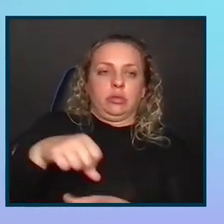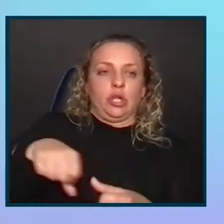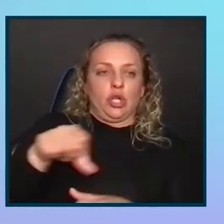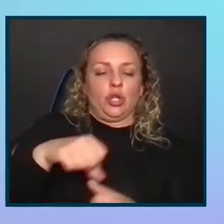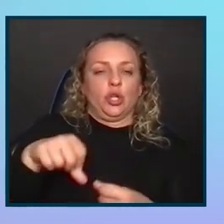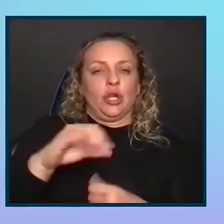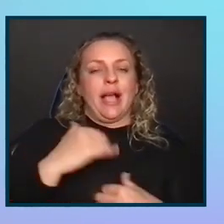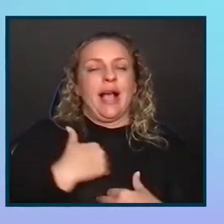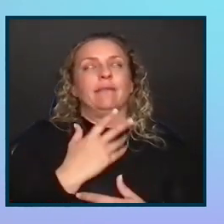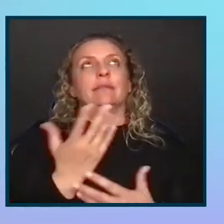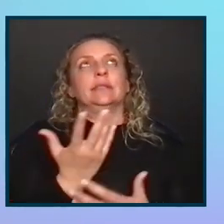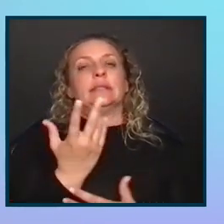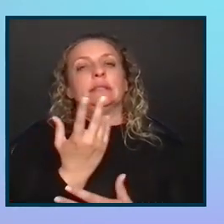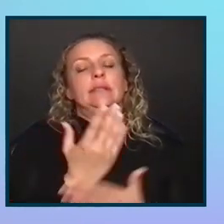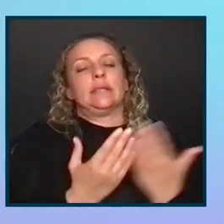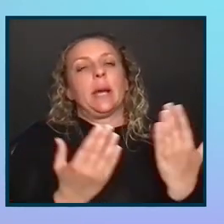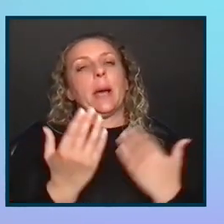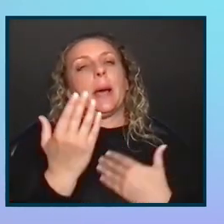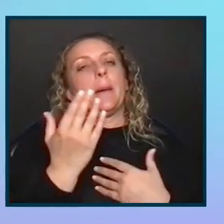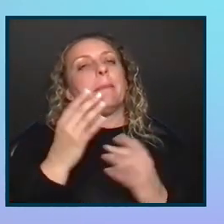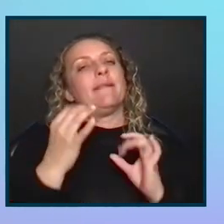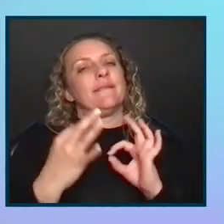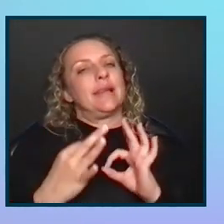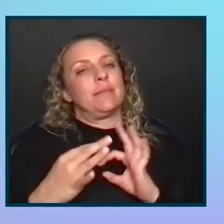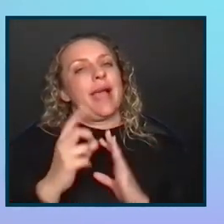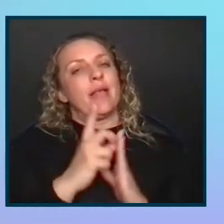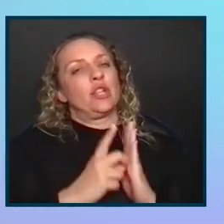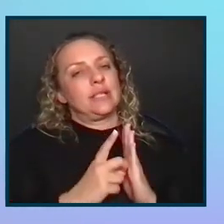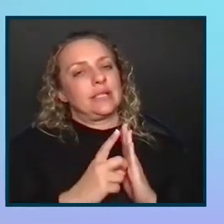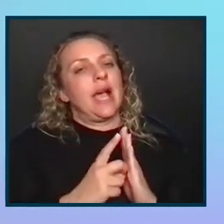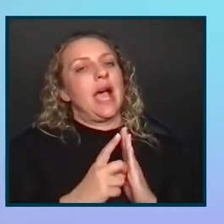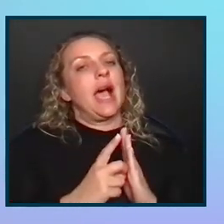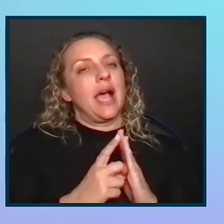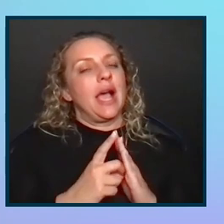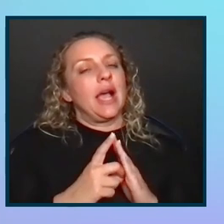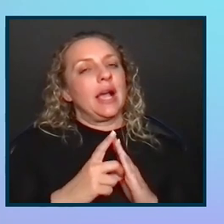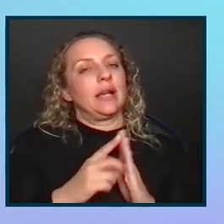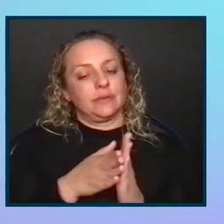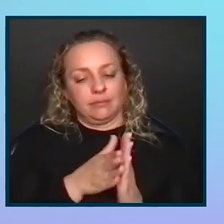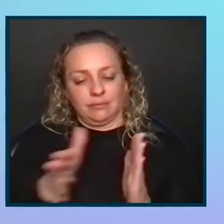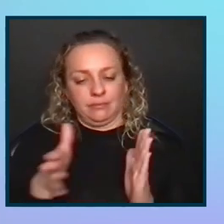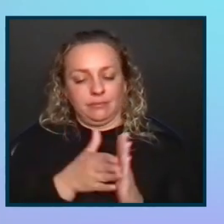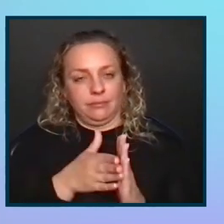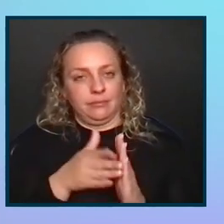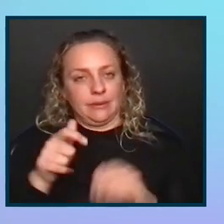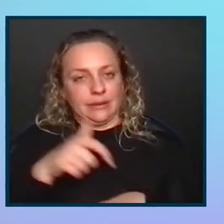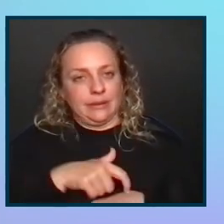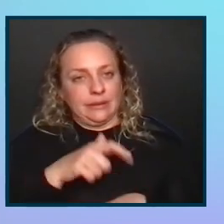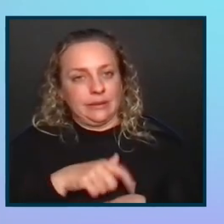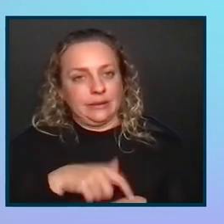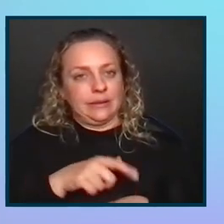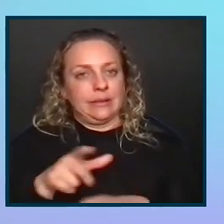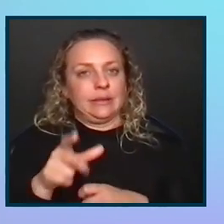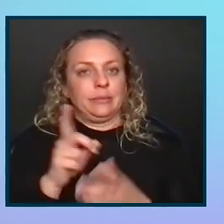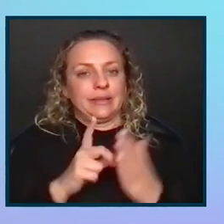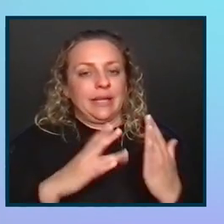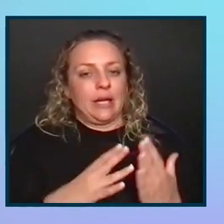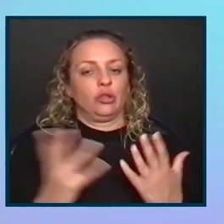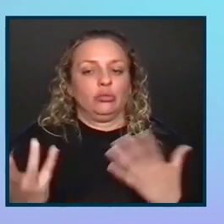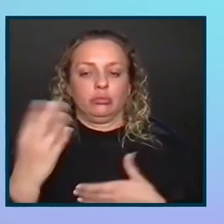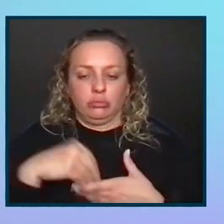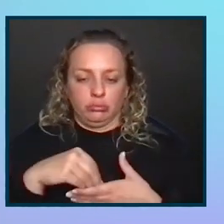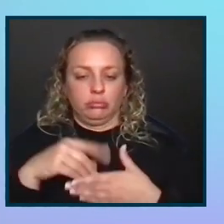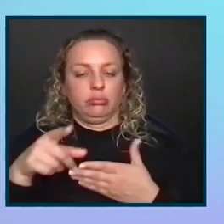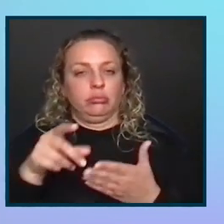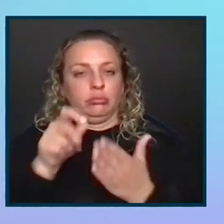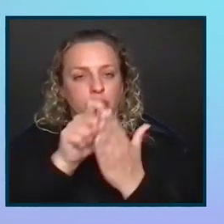some feedback at the design stage. And that those designers put things together in annotated form and